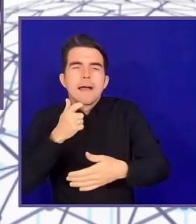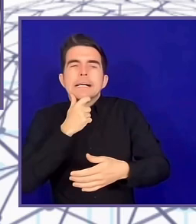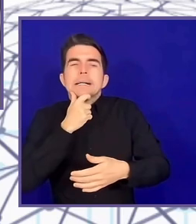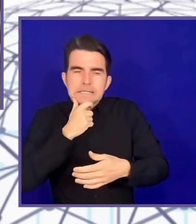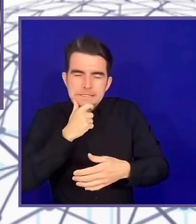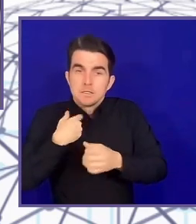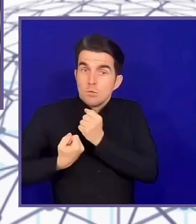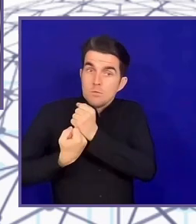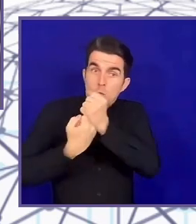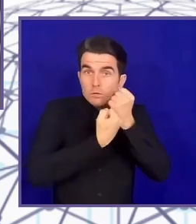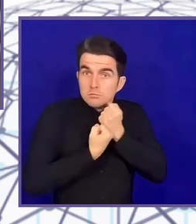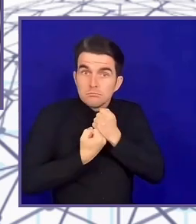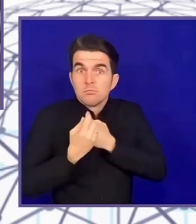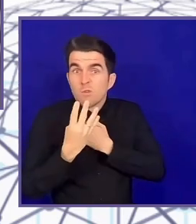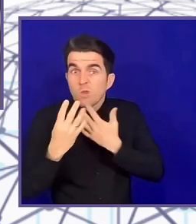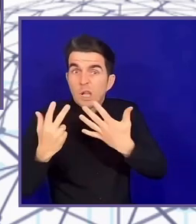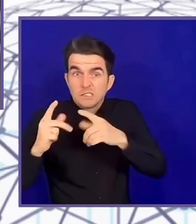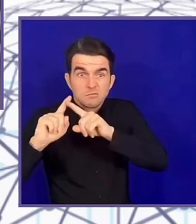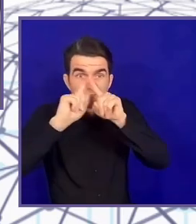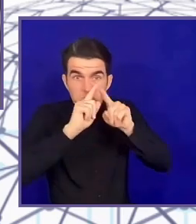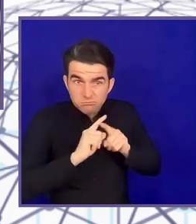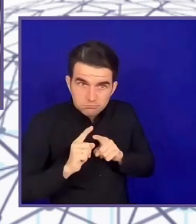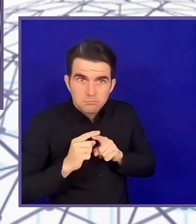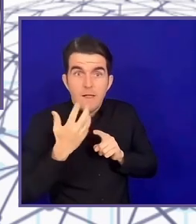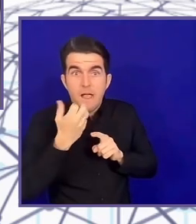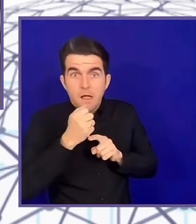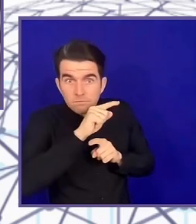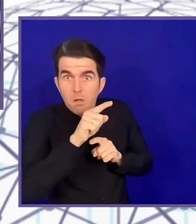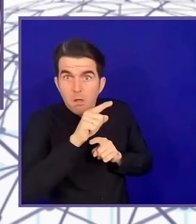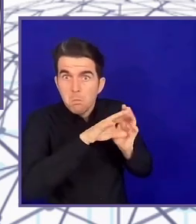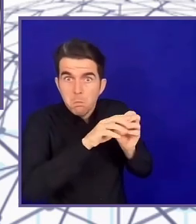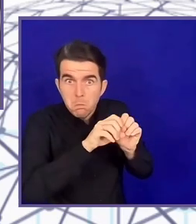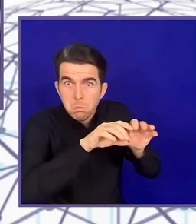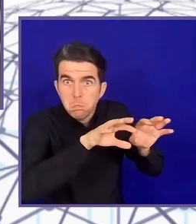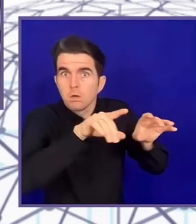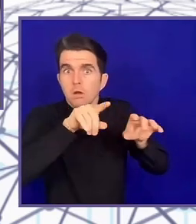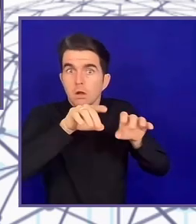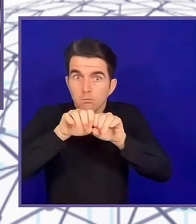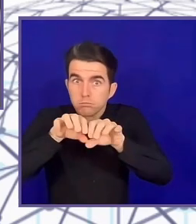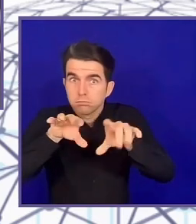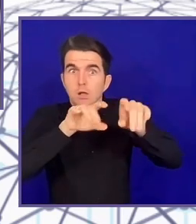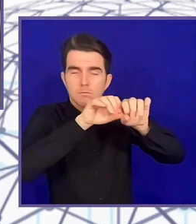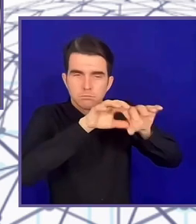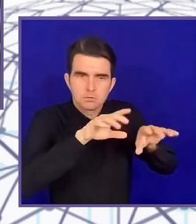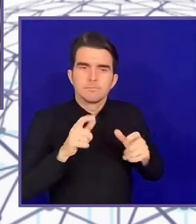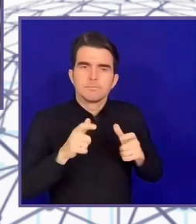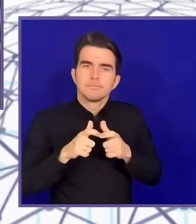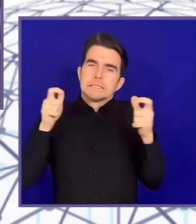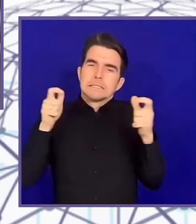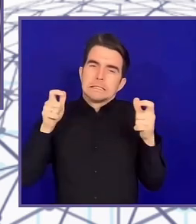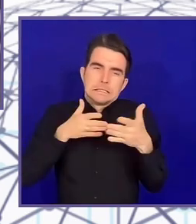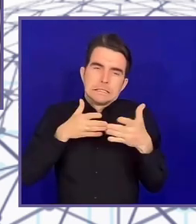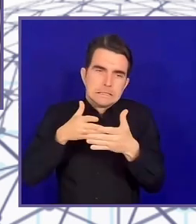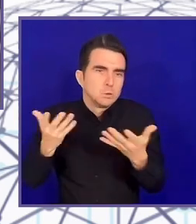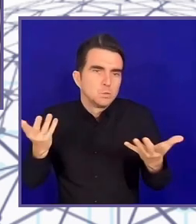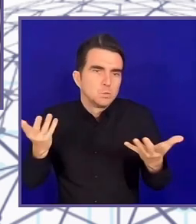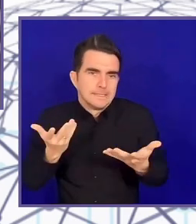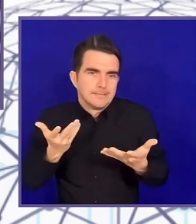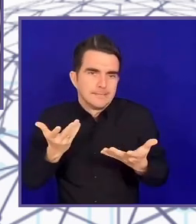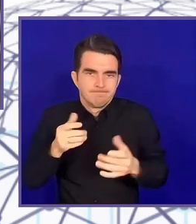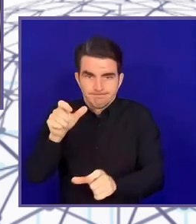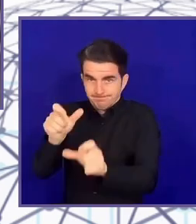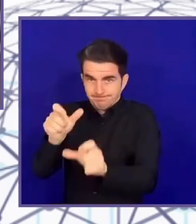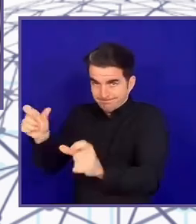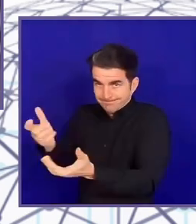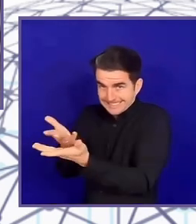design in country, that contextualisation, followed by enough evidence and support. And that valley of death, you know, in the entrepreneurial